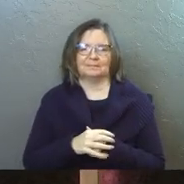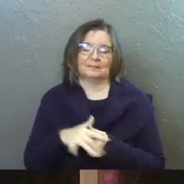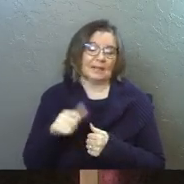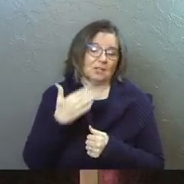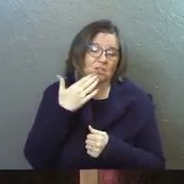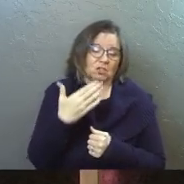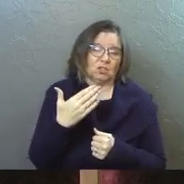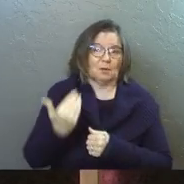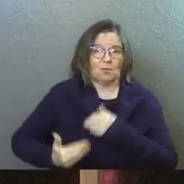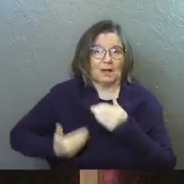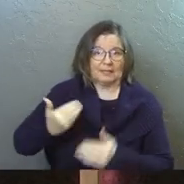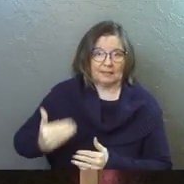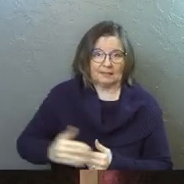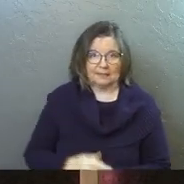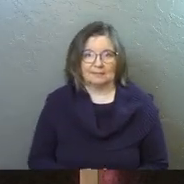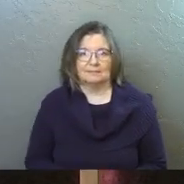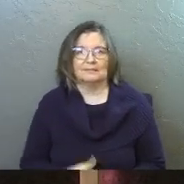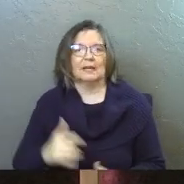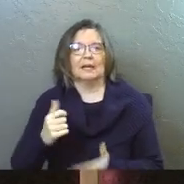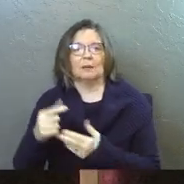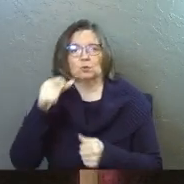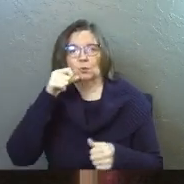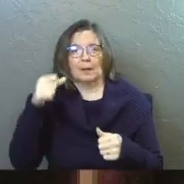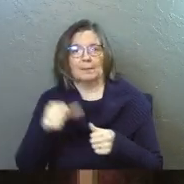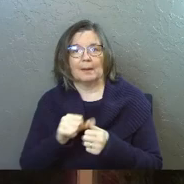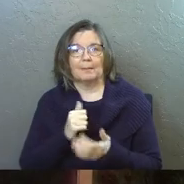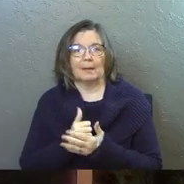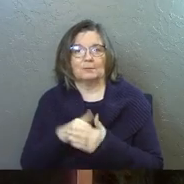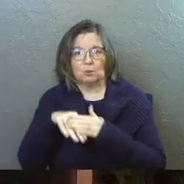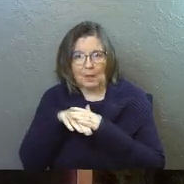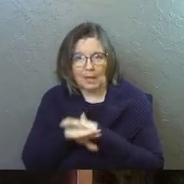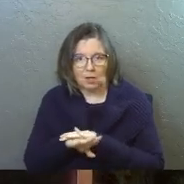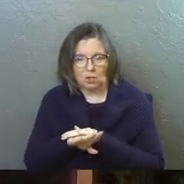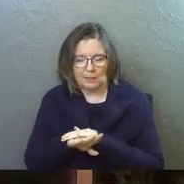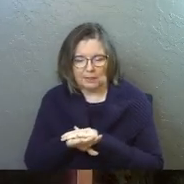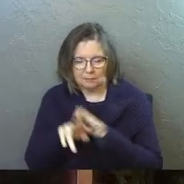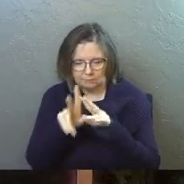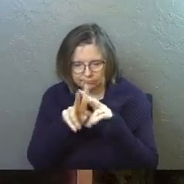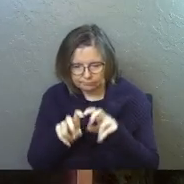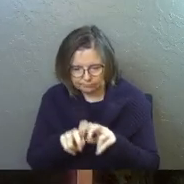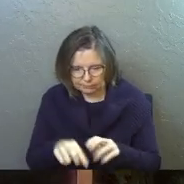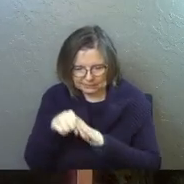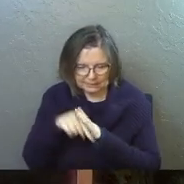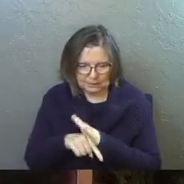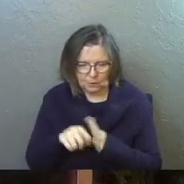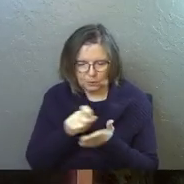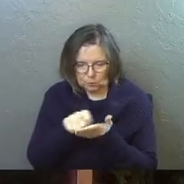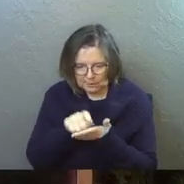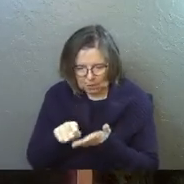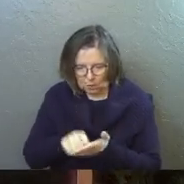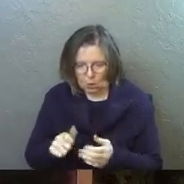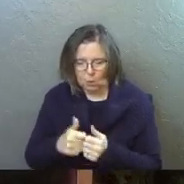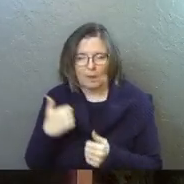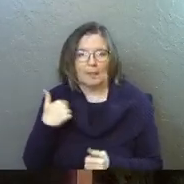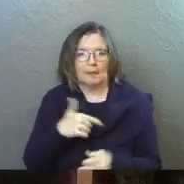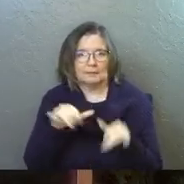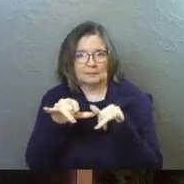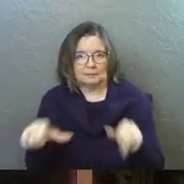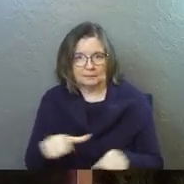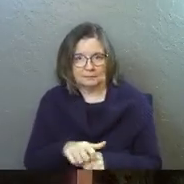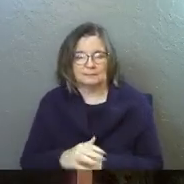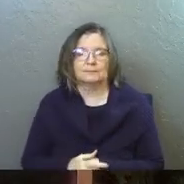Yeah, it's a good process. Helps you remember, helps you enter in a little bit more deeply when you take notes along with us.